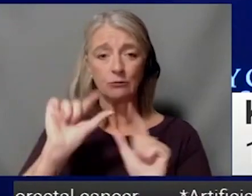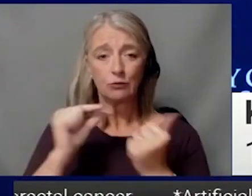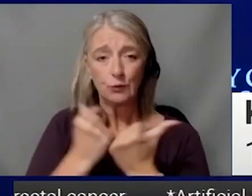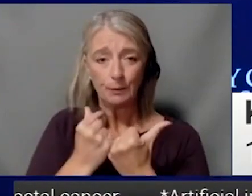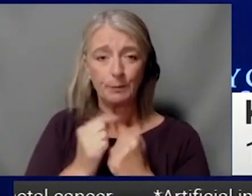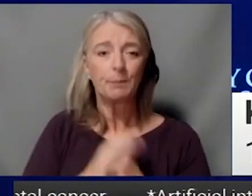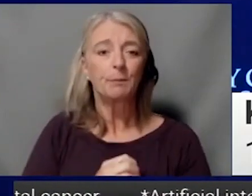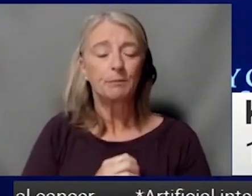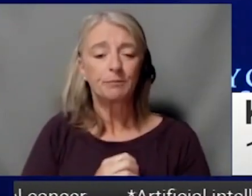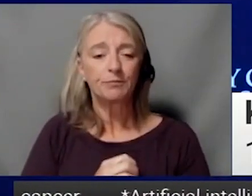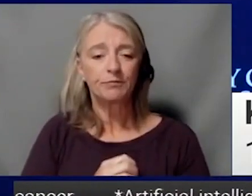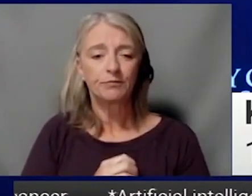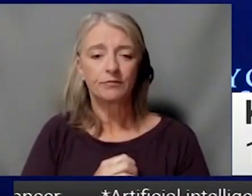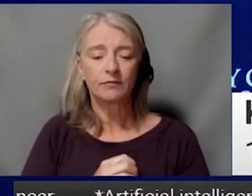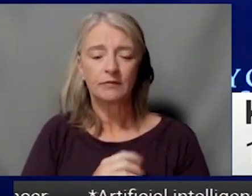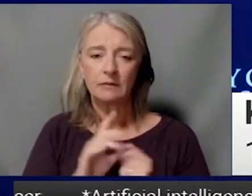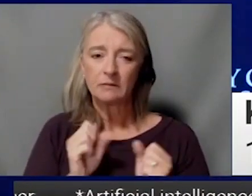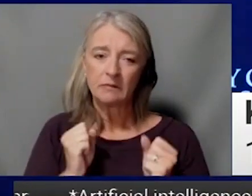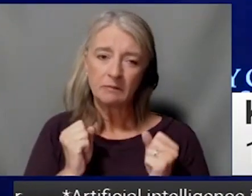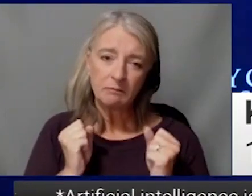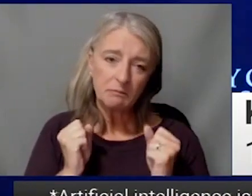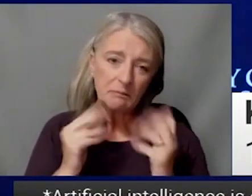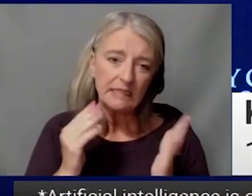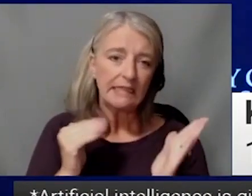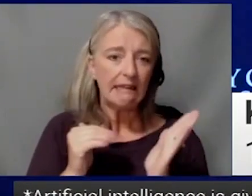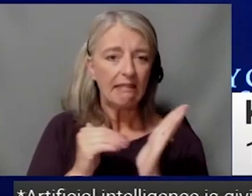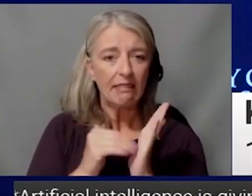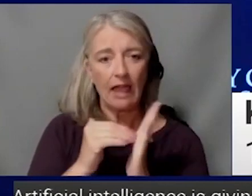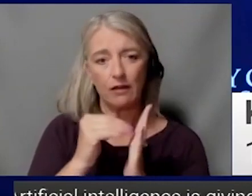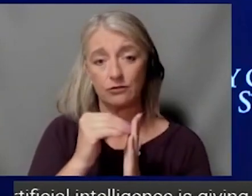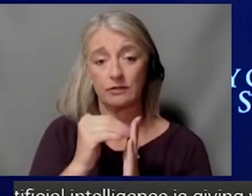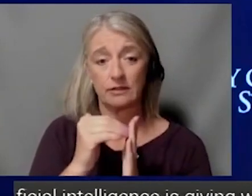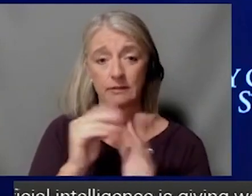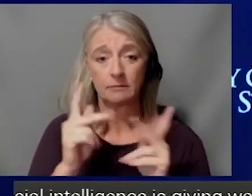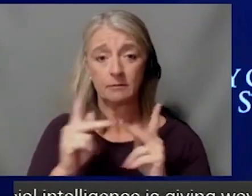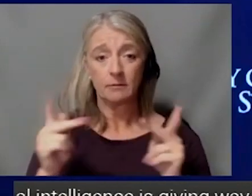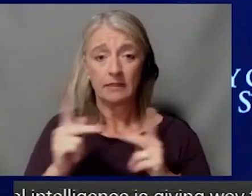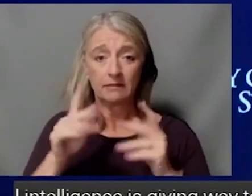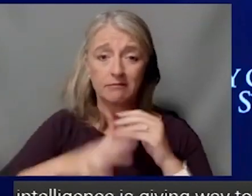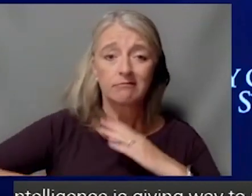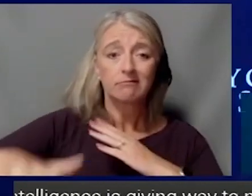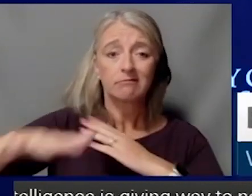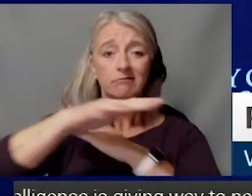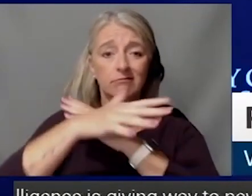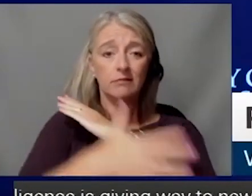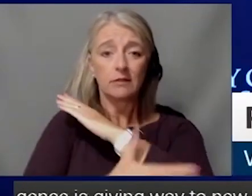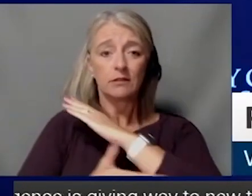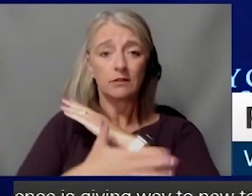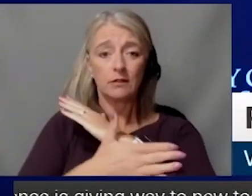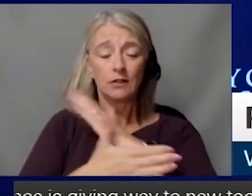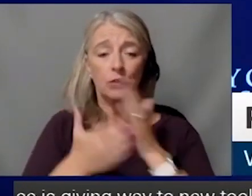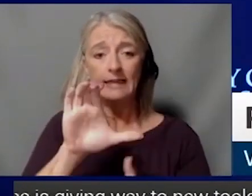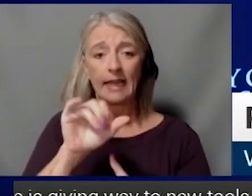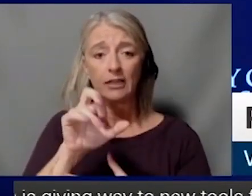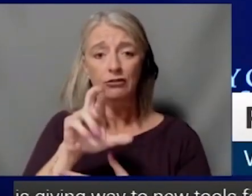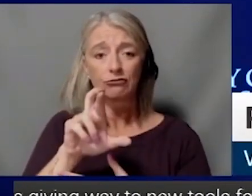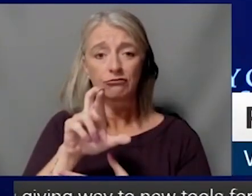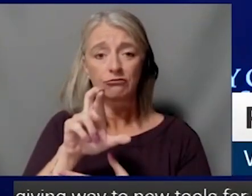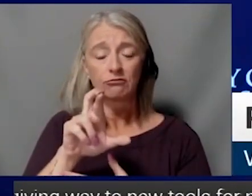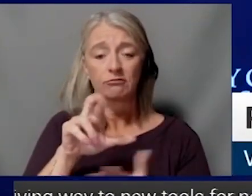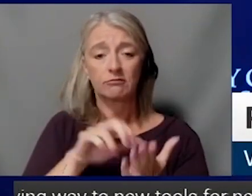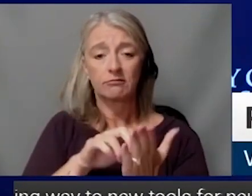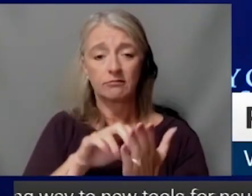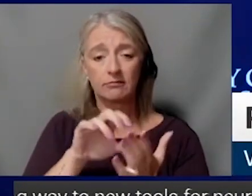places across the country that deliver cancer care. So an NCI designated cancer